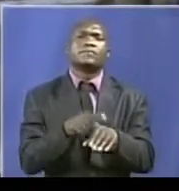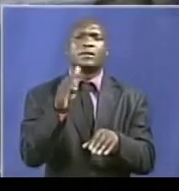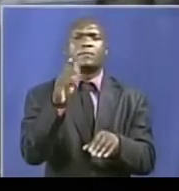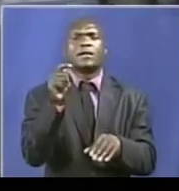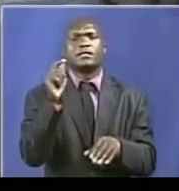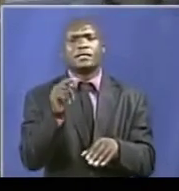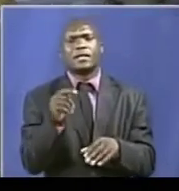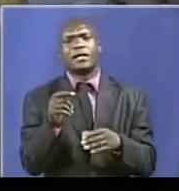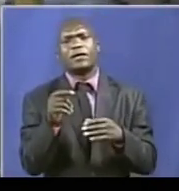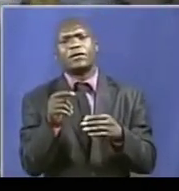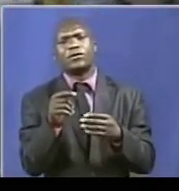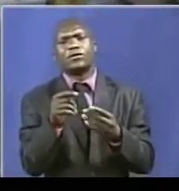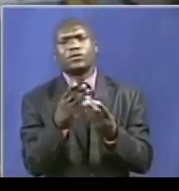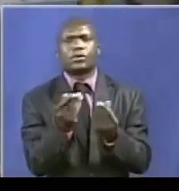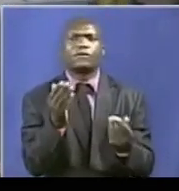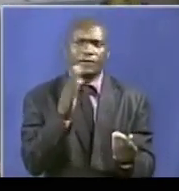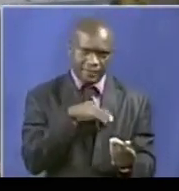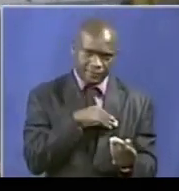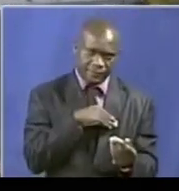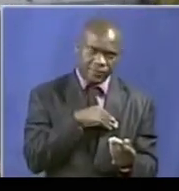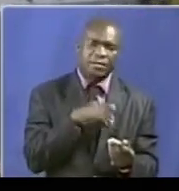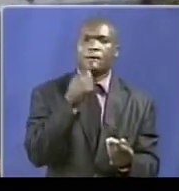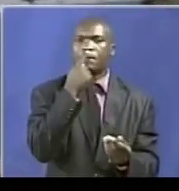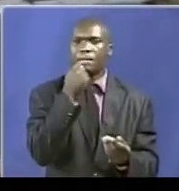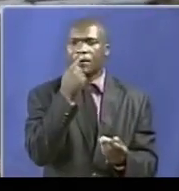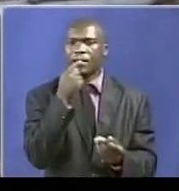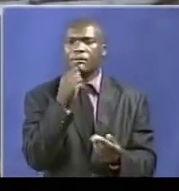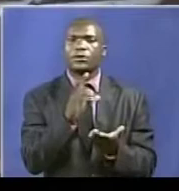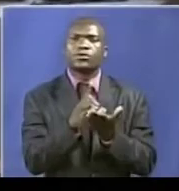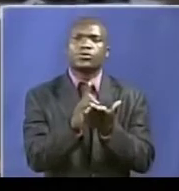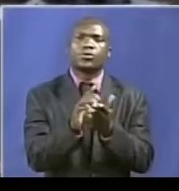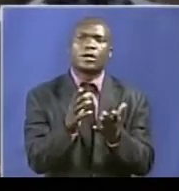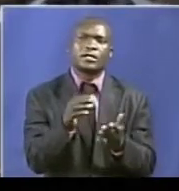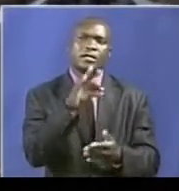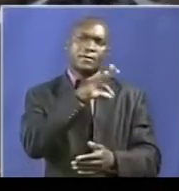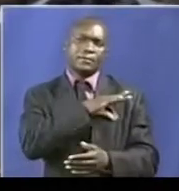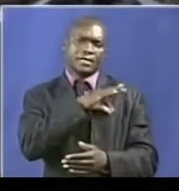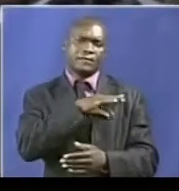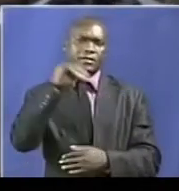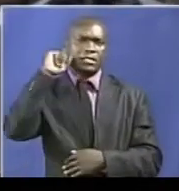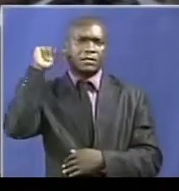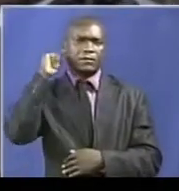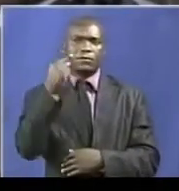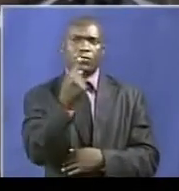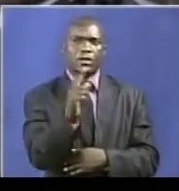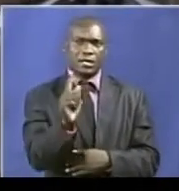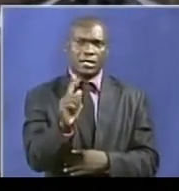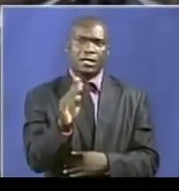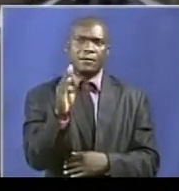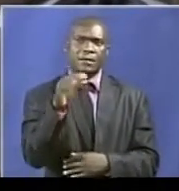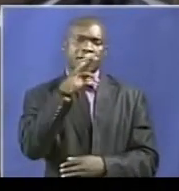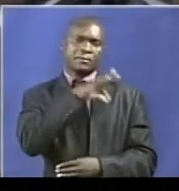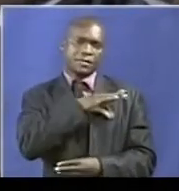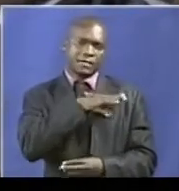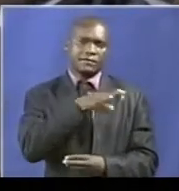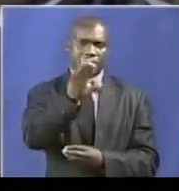We are quite grateful. What the president has done, it does not only benefit the party, ZANPF in particular, it also benefits